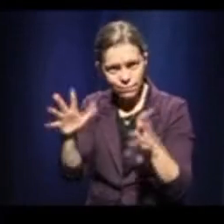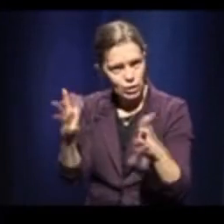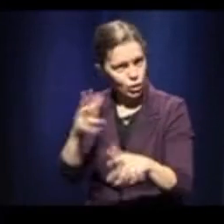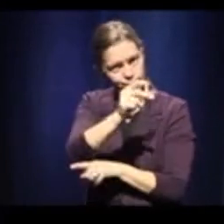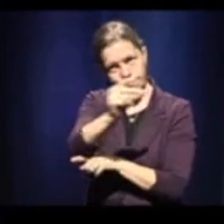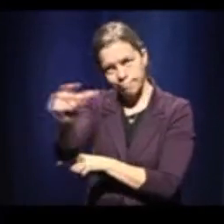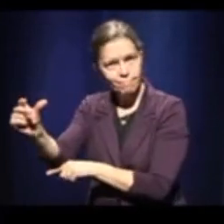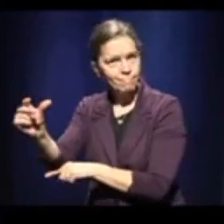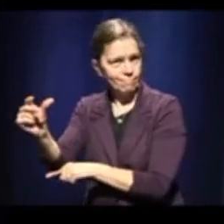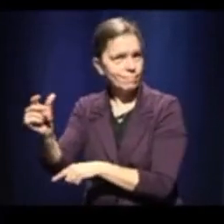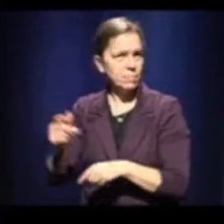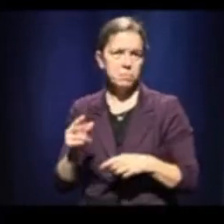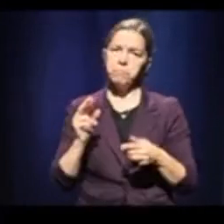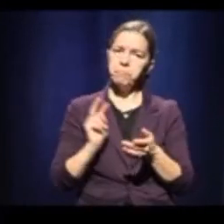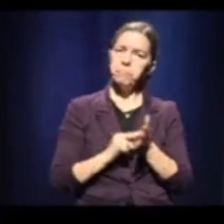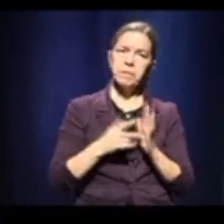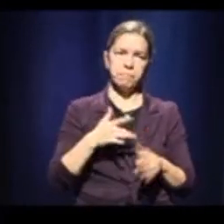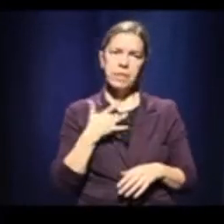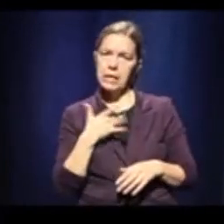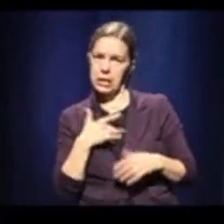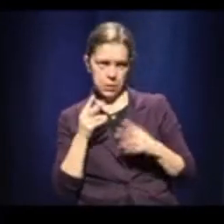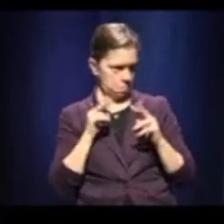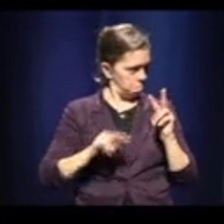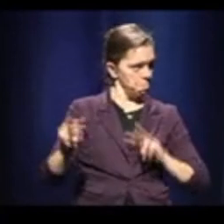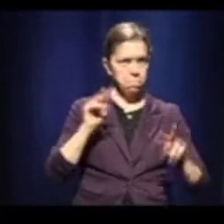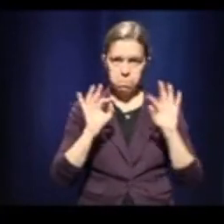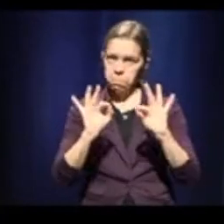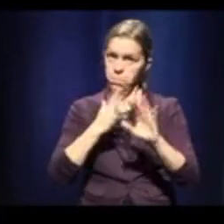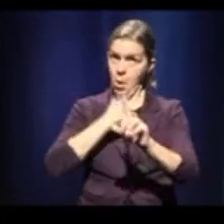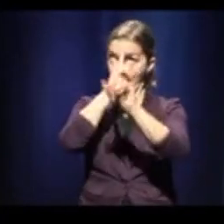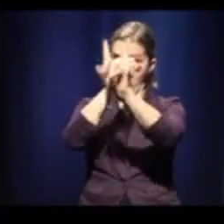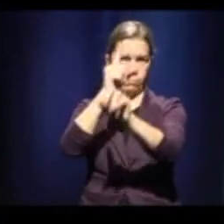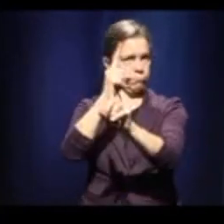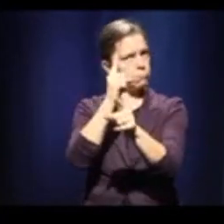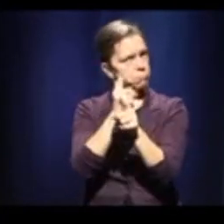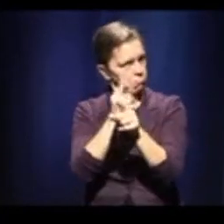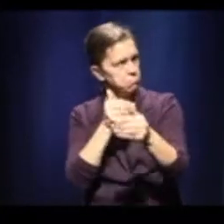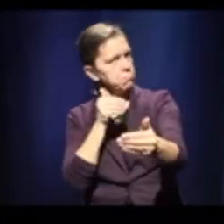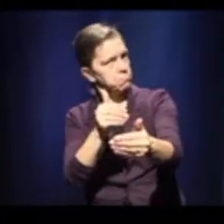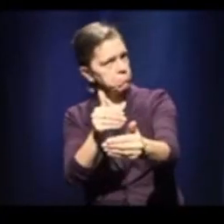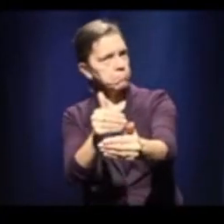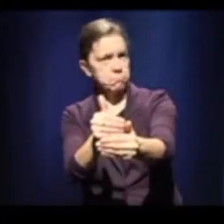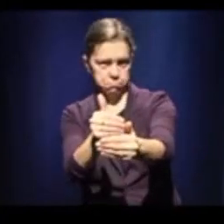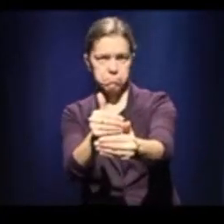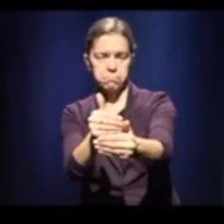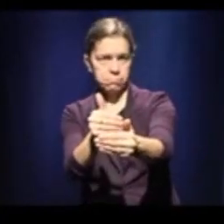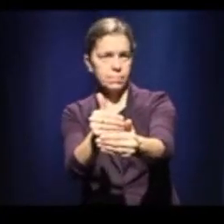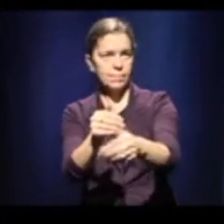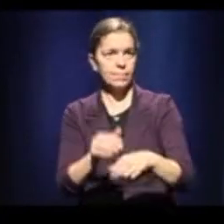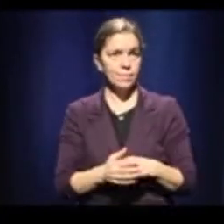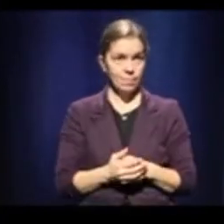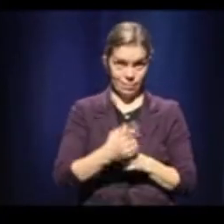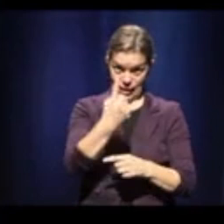February 8th, despite those delays. So I think if you ask me, do we like those delays, you got